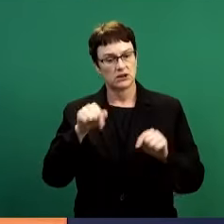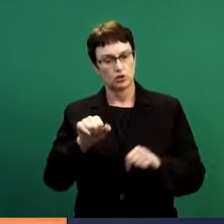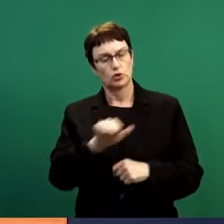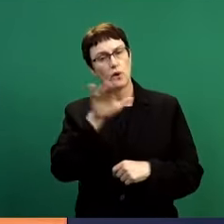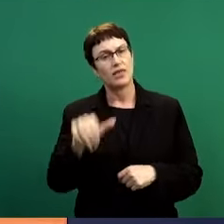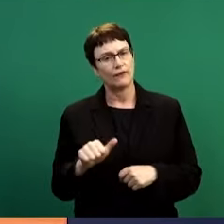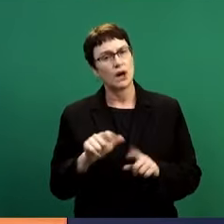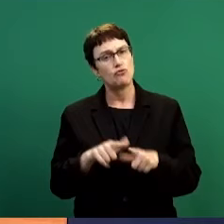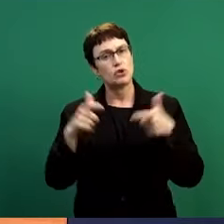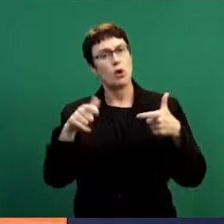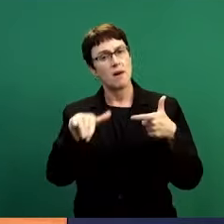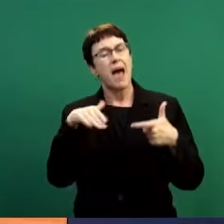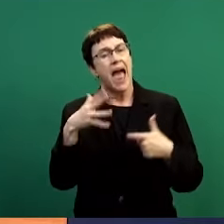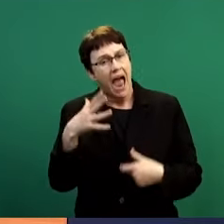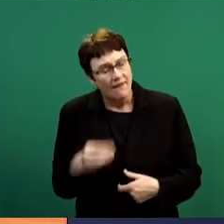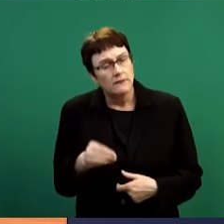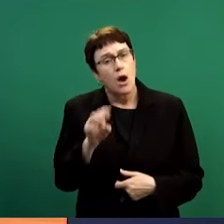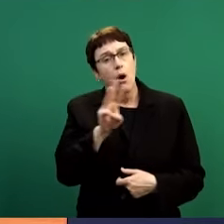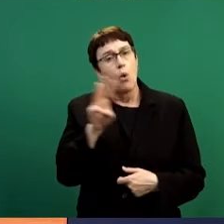African Reserve Bank.